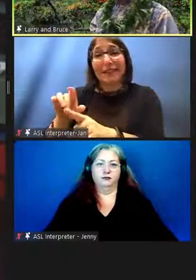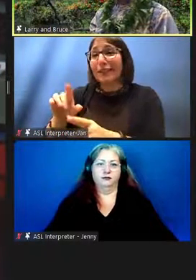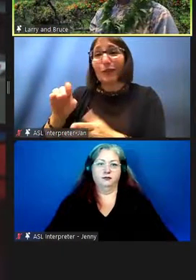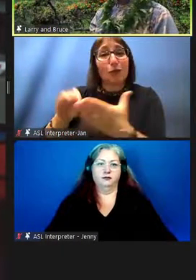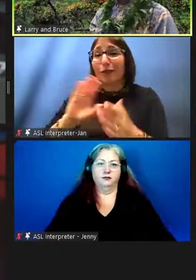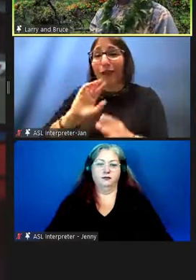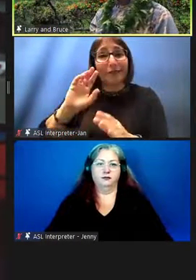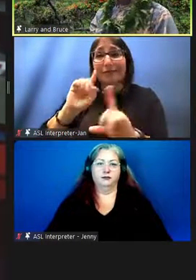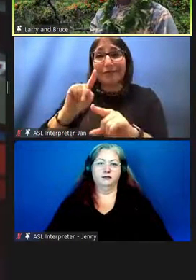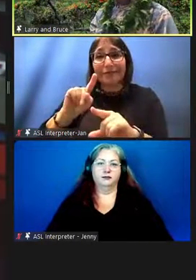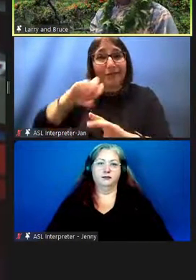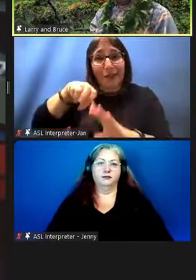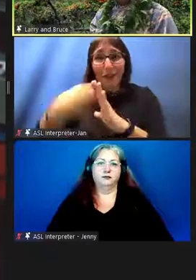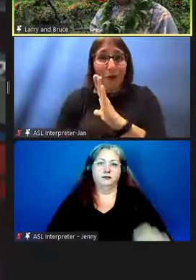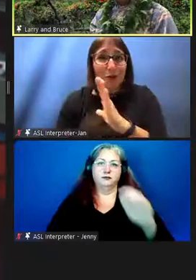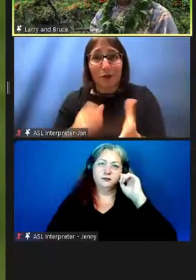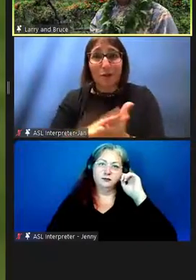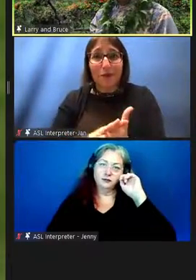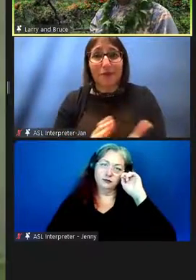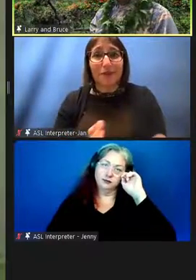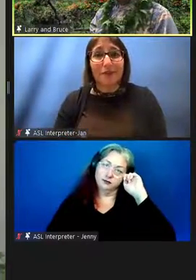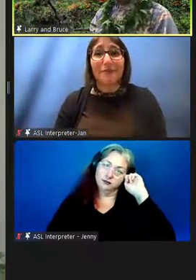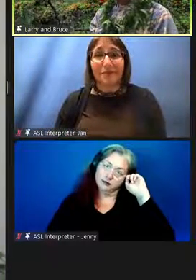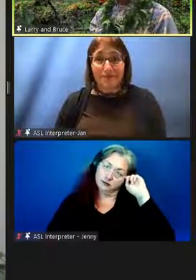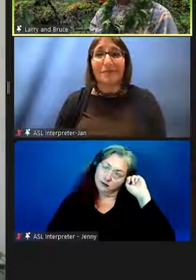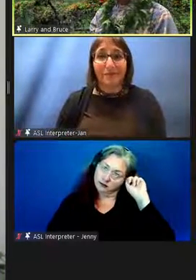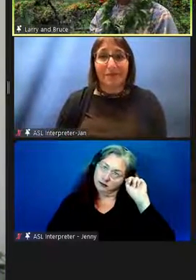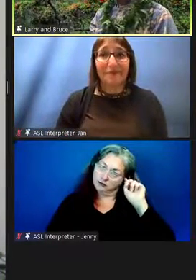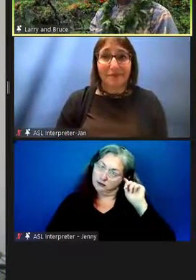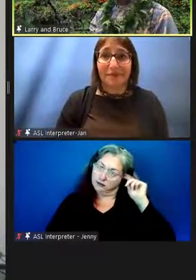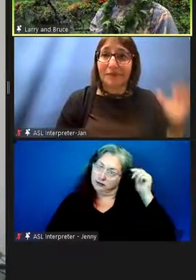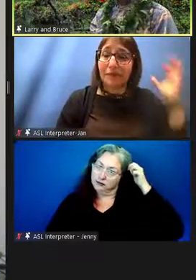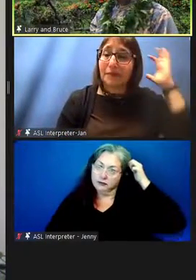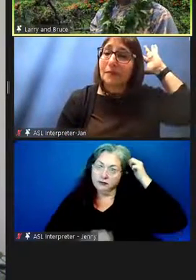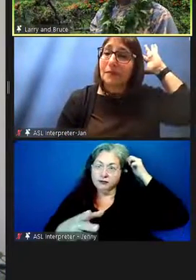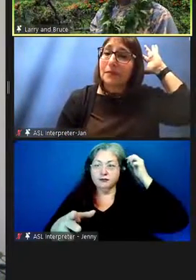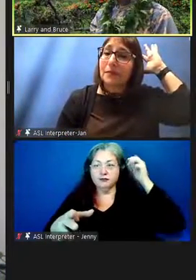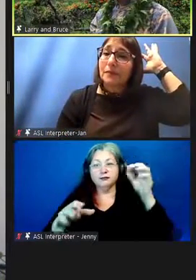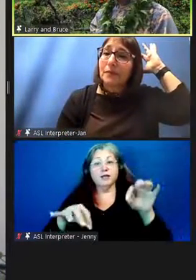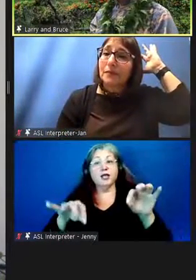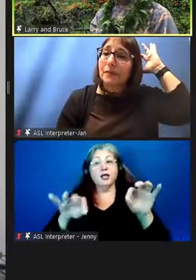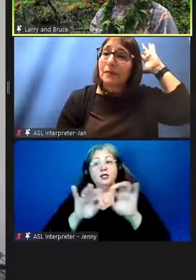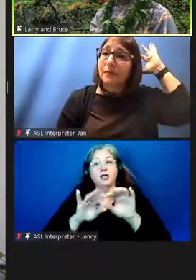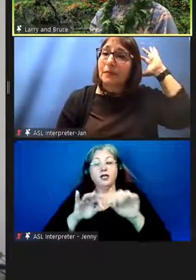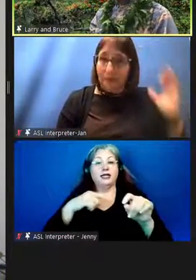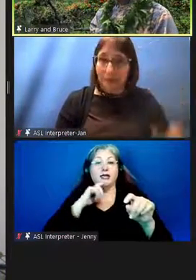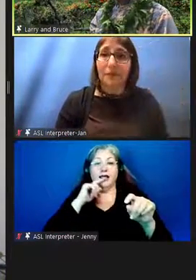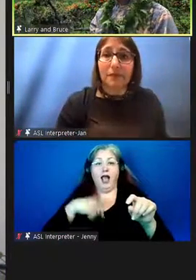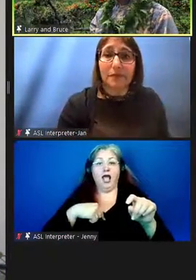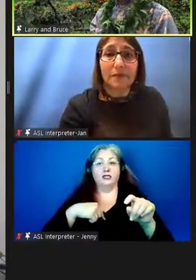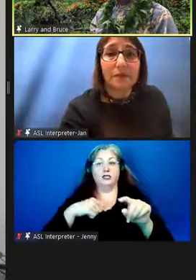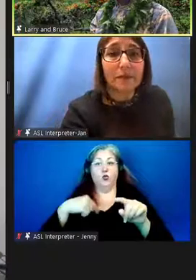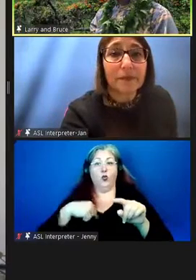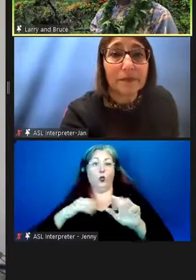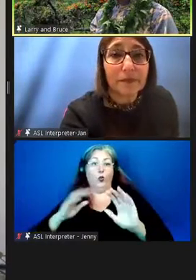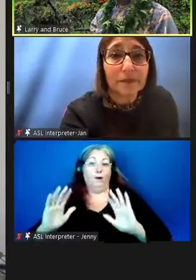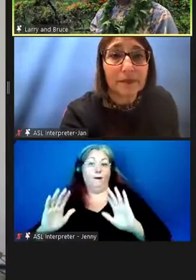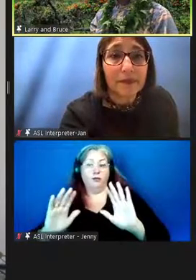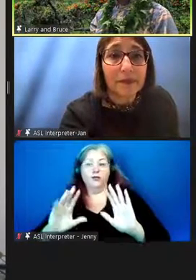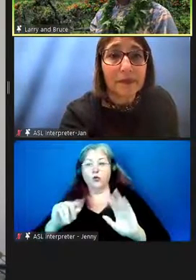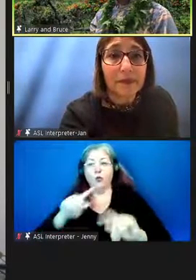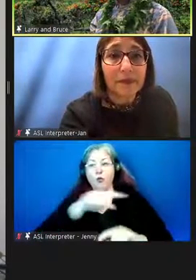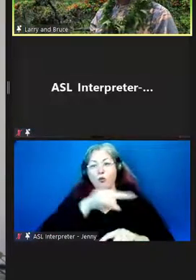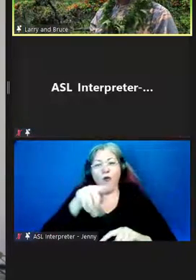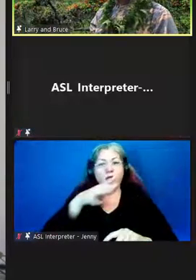that problem kind of went away. Essentially, it was not so much we pushing from our side, but the parents